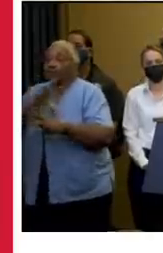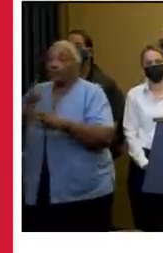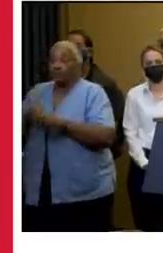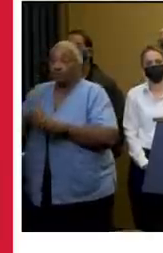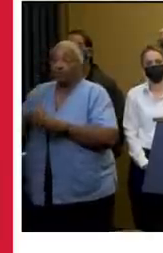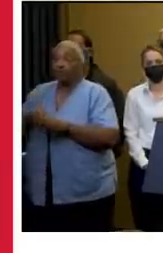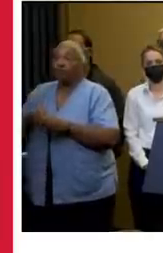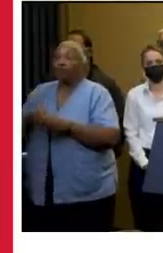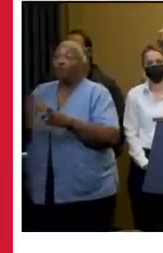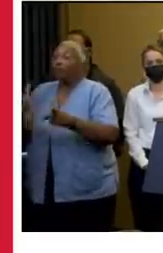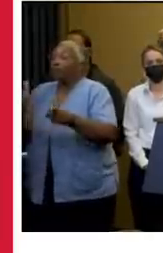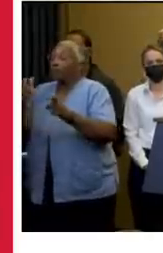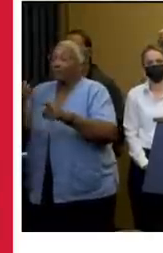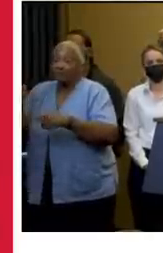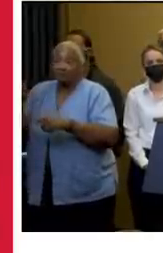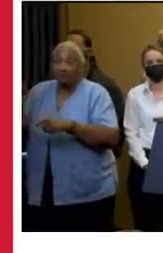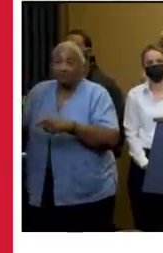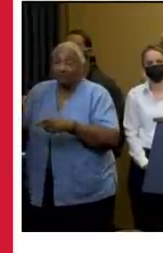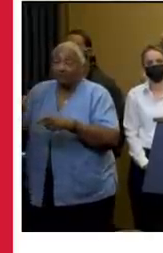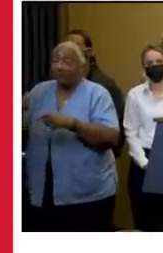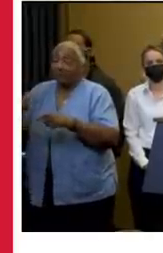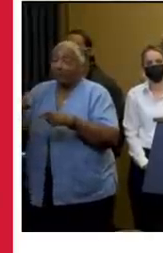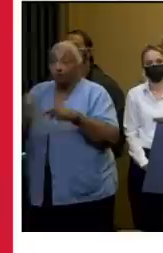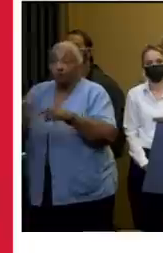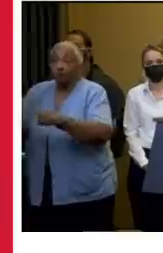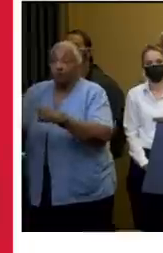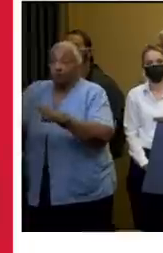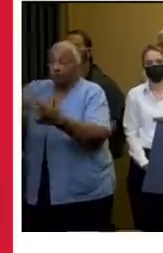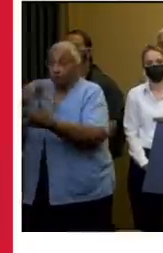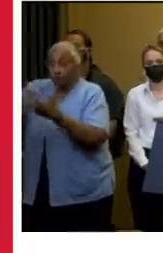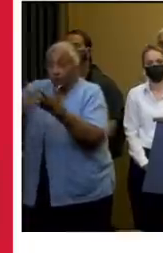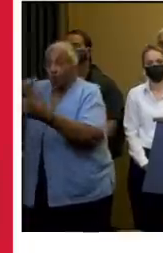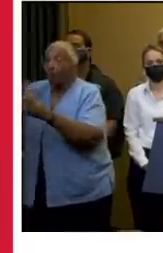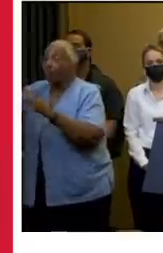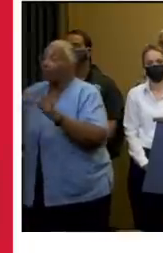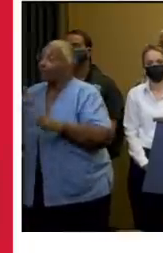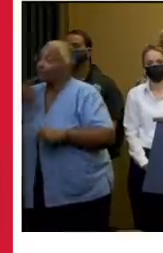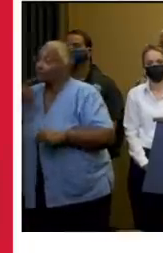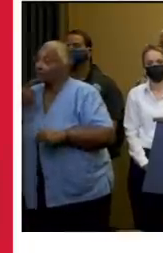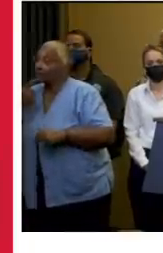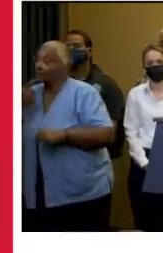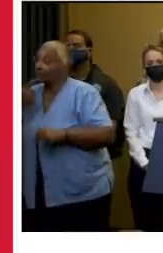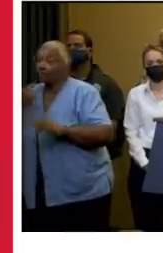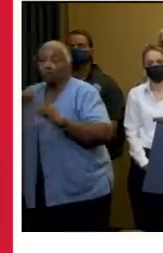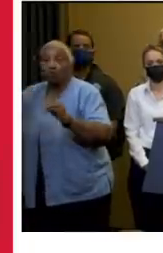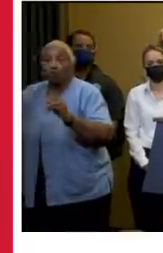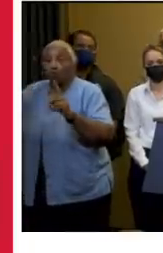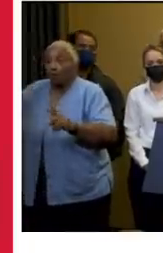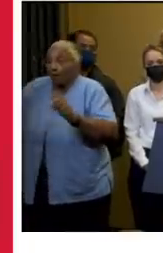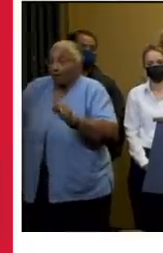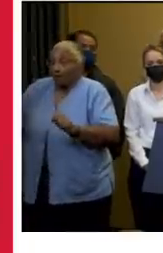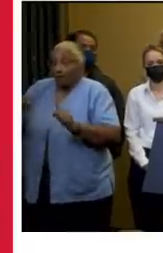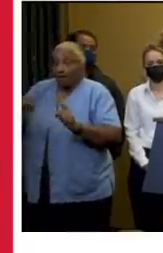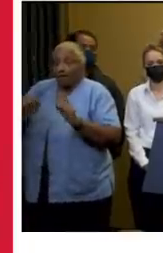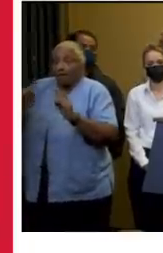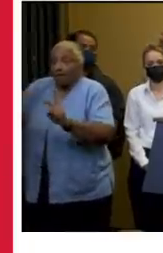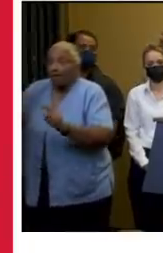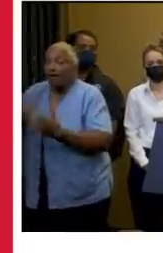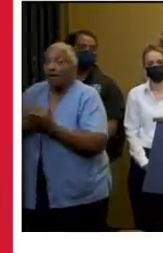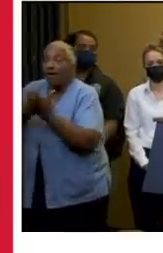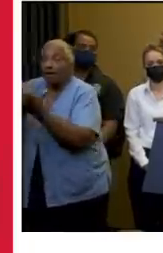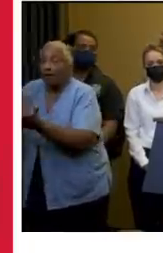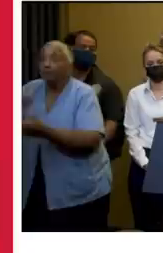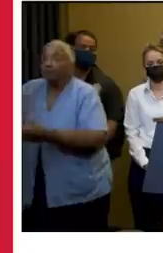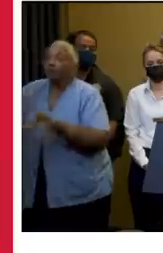safety needs throughout the duration of the storm, but as I said, there's nobody coming right now. You need to stay inside.